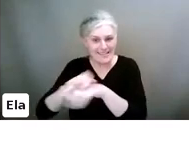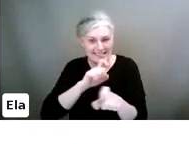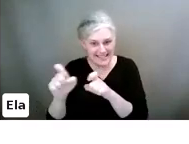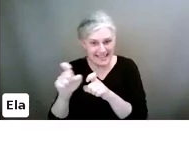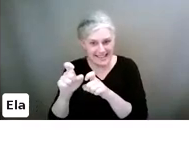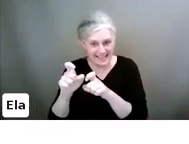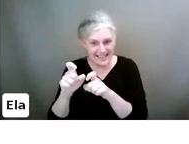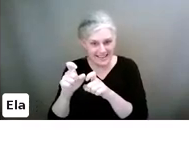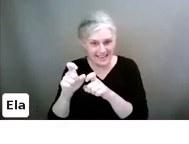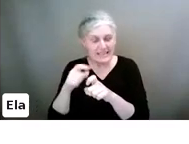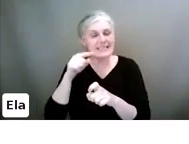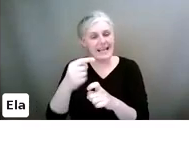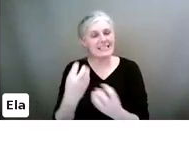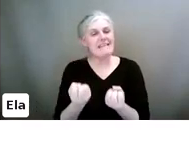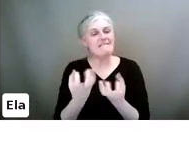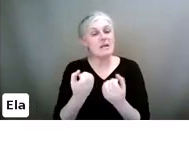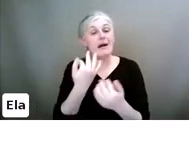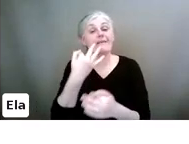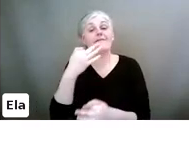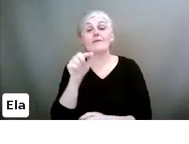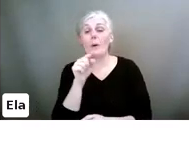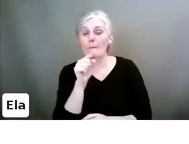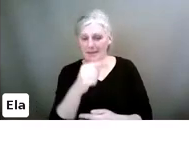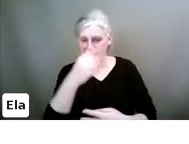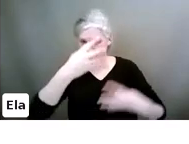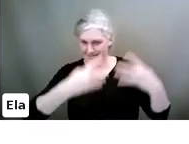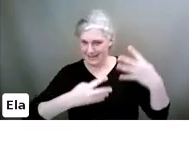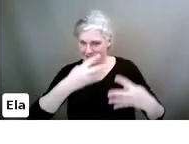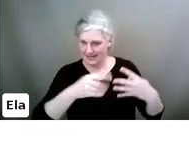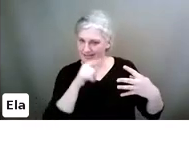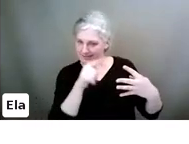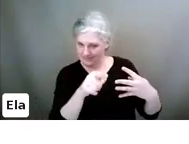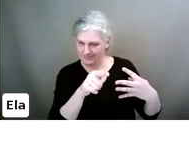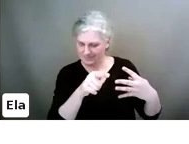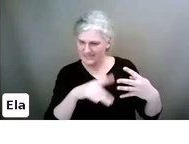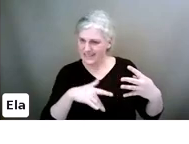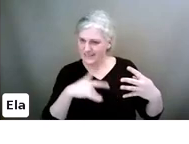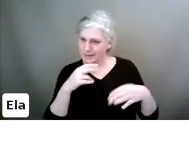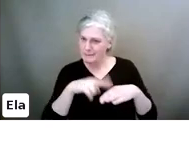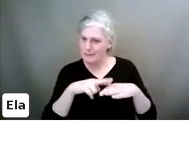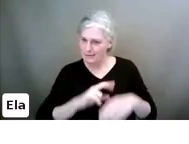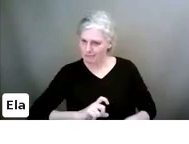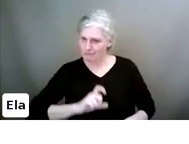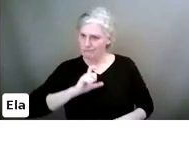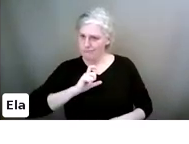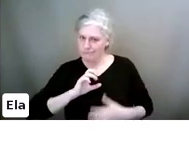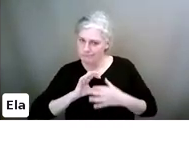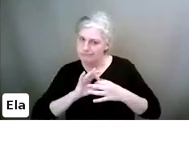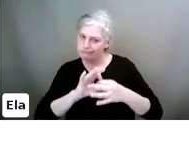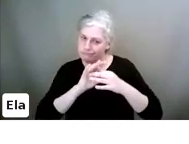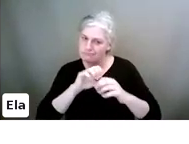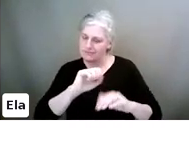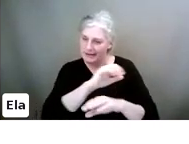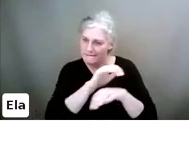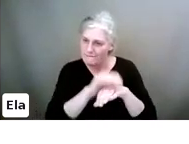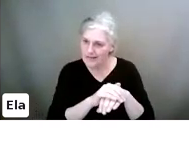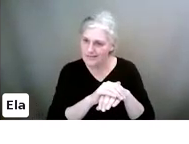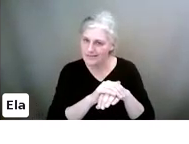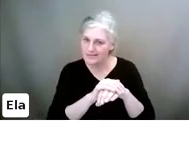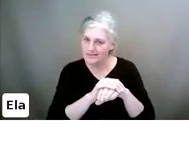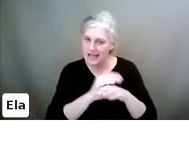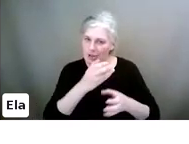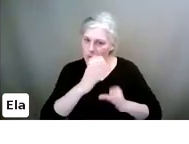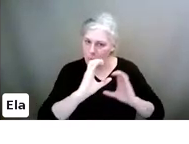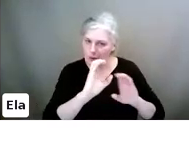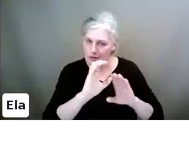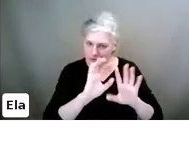the feedback from this statistics is that they feel better being connected to their friends and communicating on social,